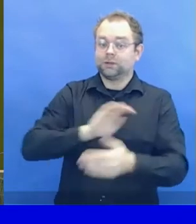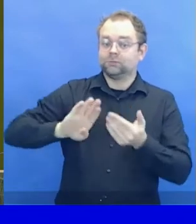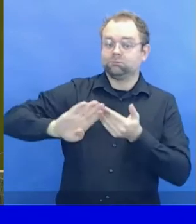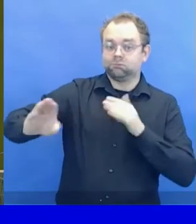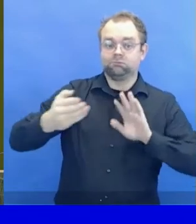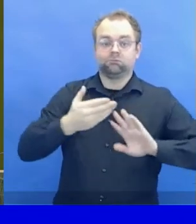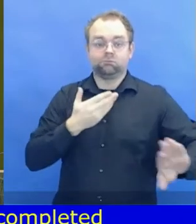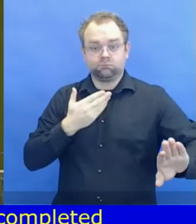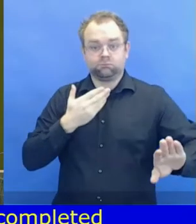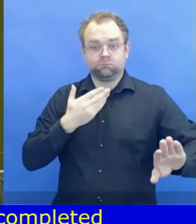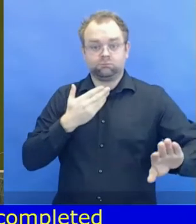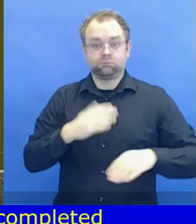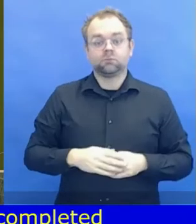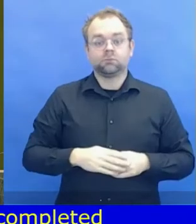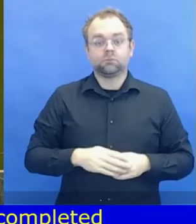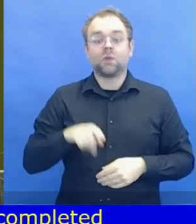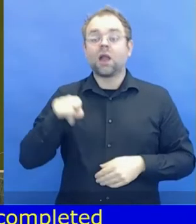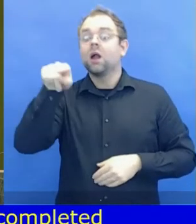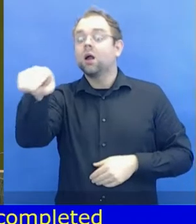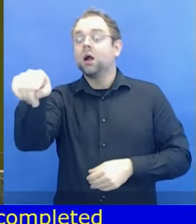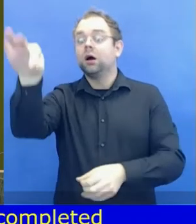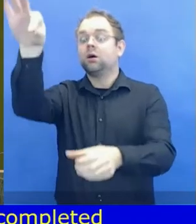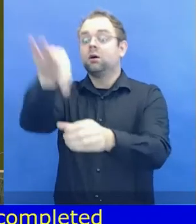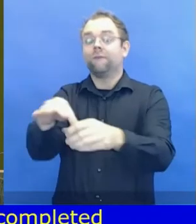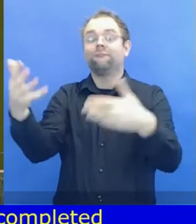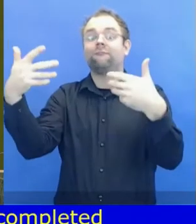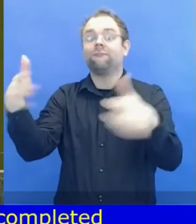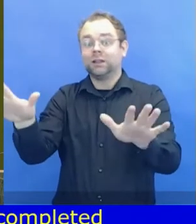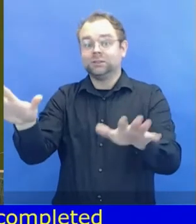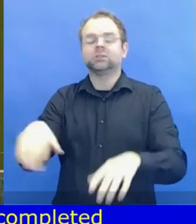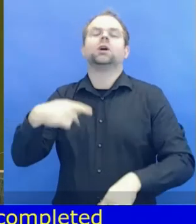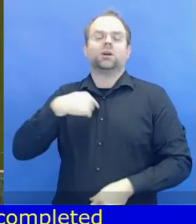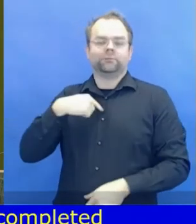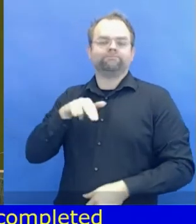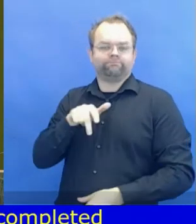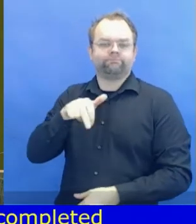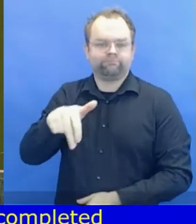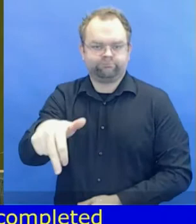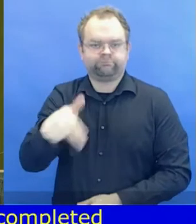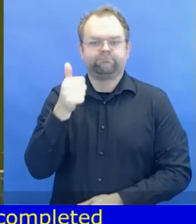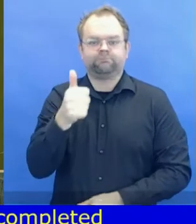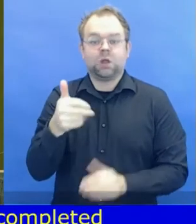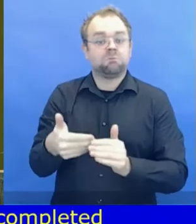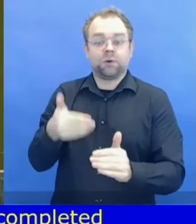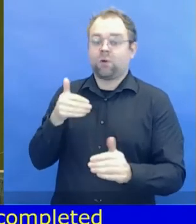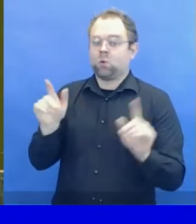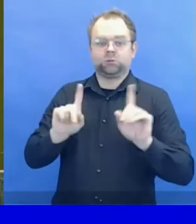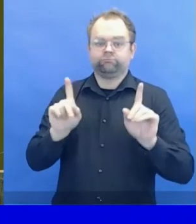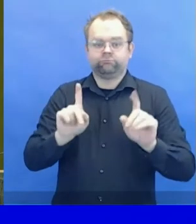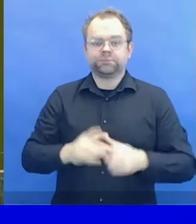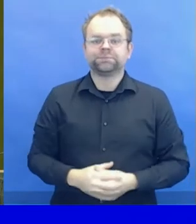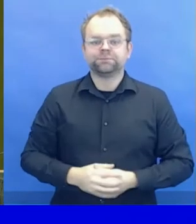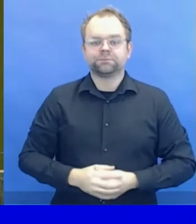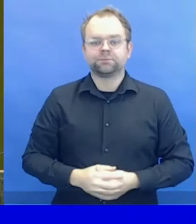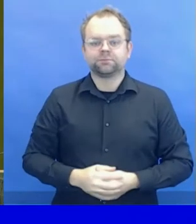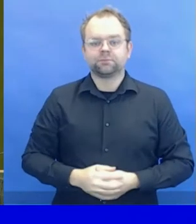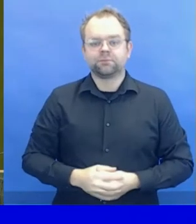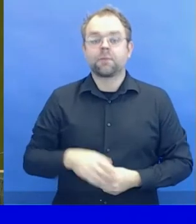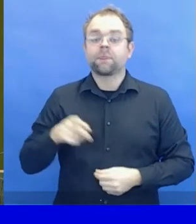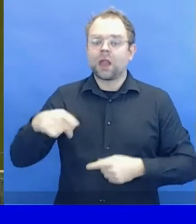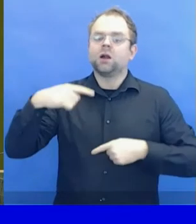has cast their ballot. In order to minimize the risk posed by prolonged exposure and crowding,